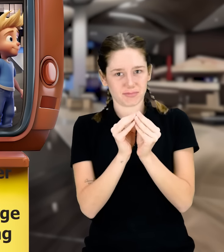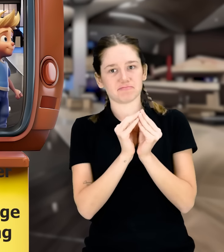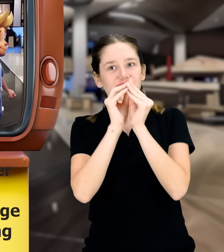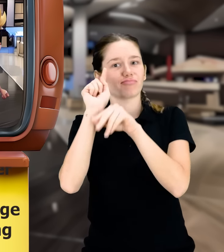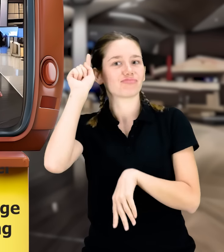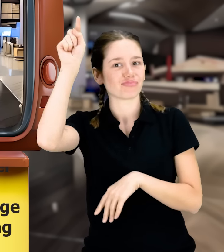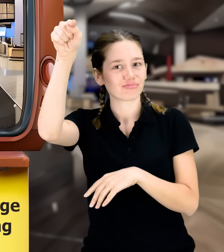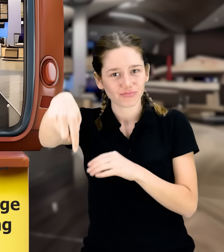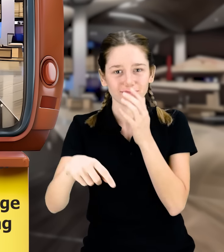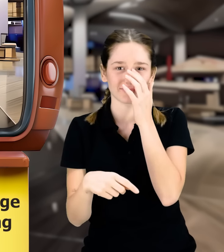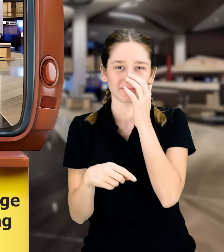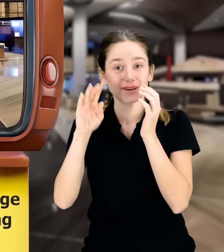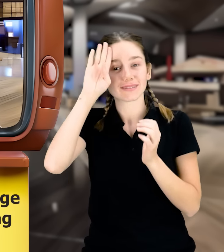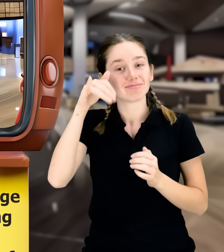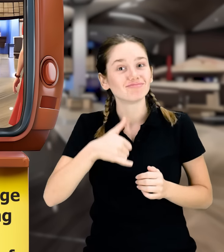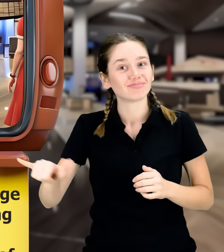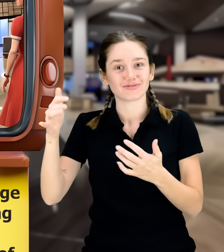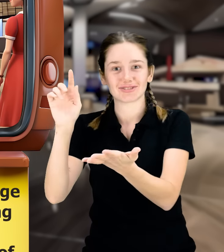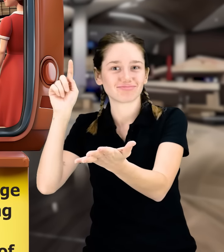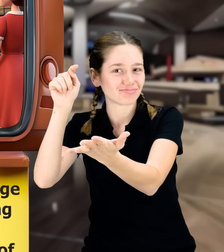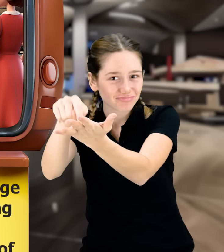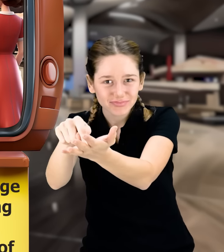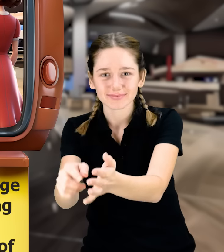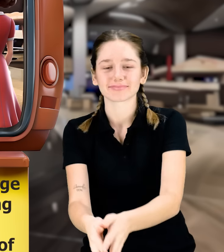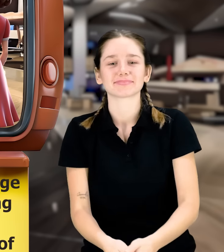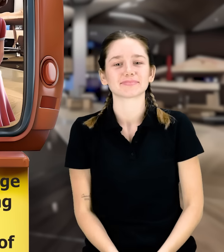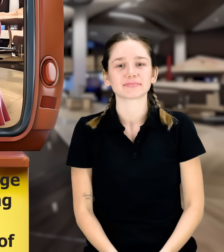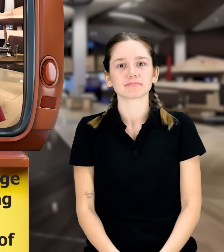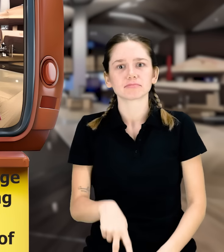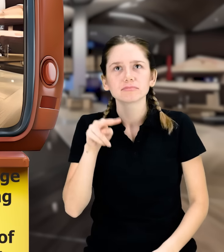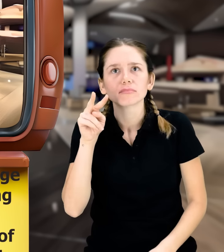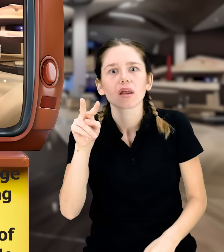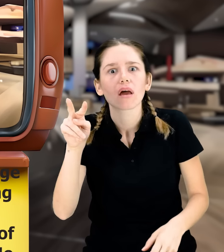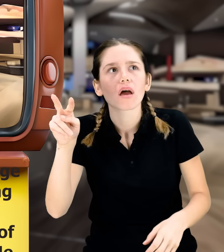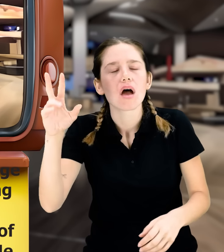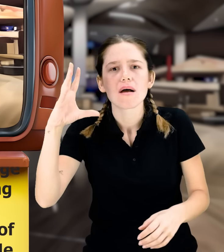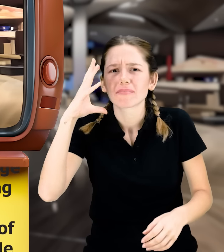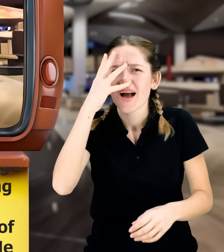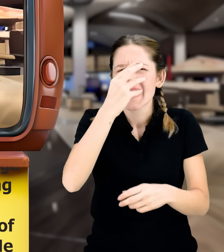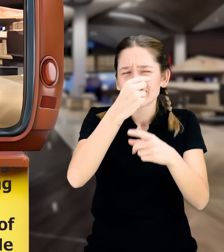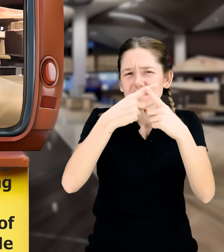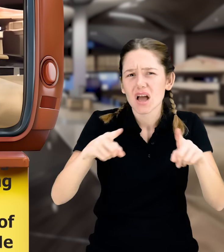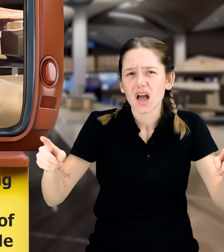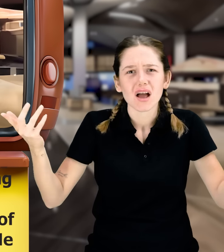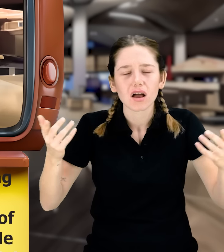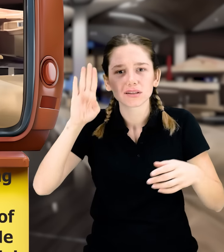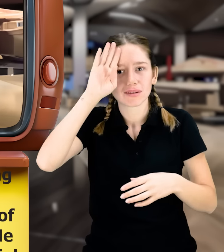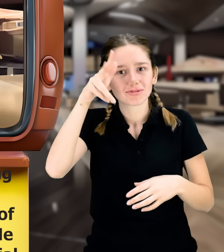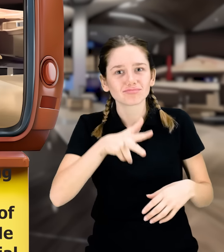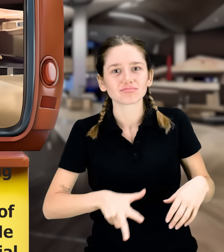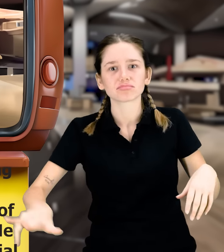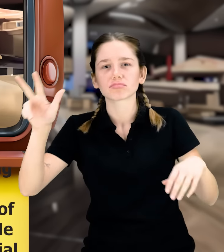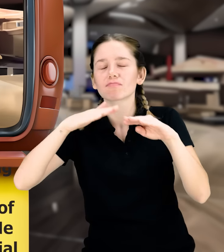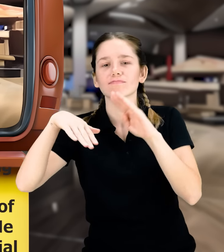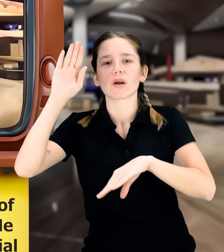Ege looked around in awe. The towering ceiling, spacious corridors and shimmering lights.